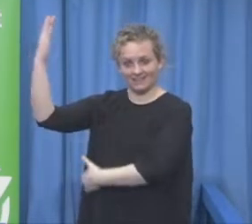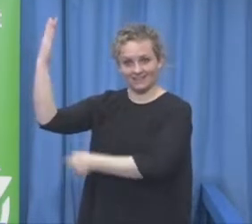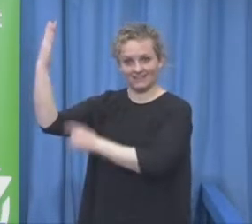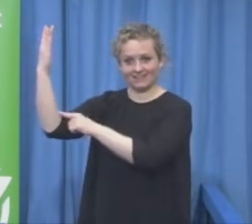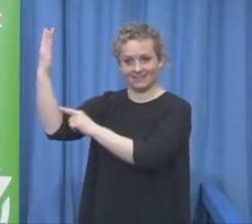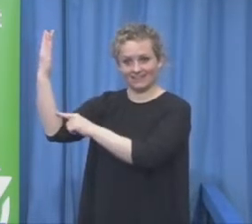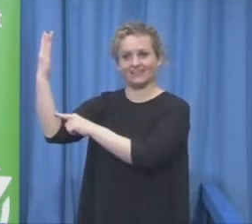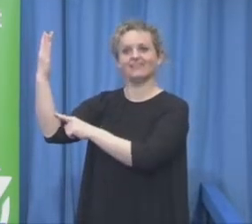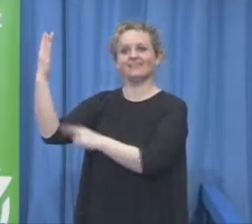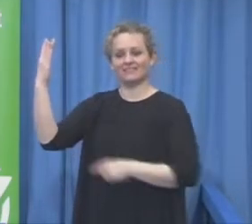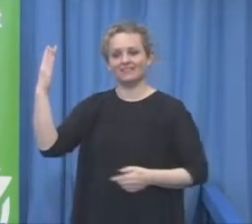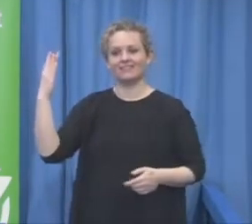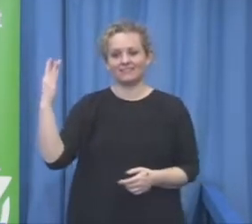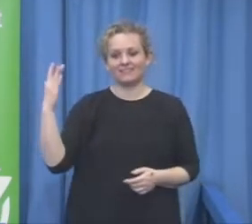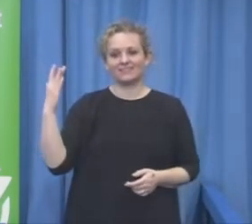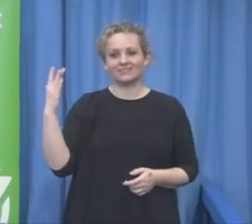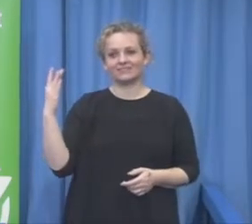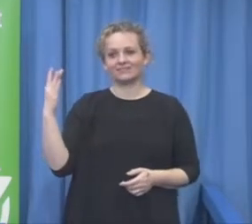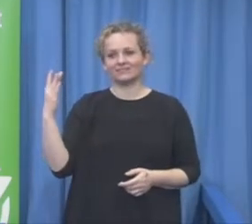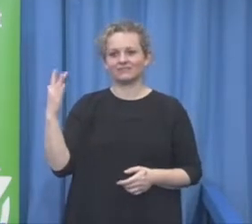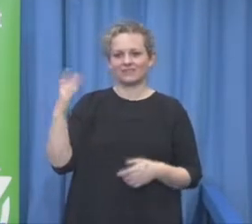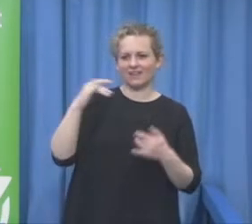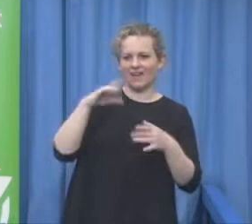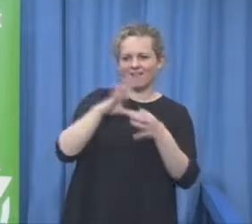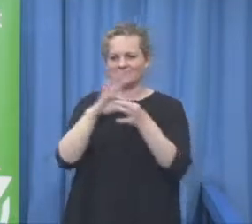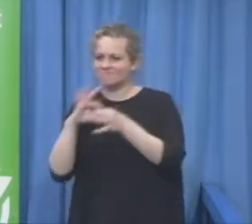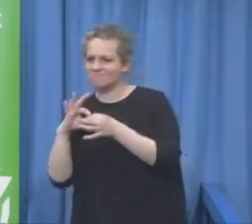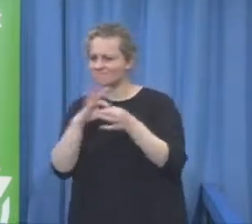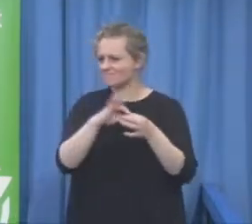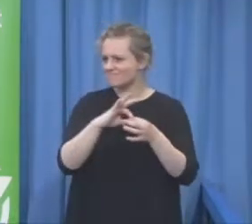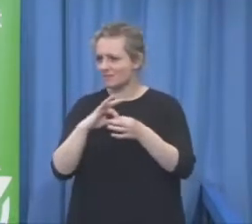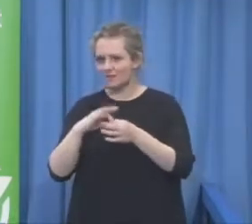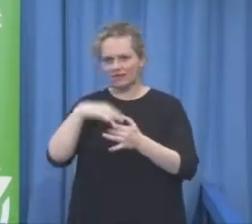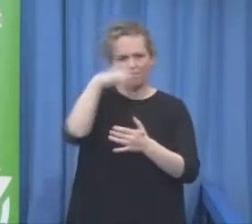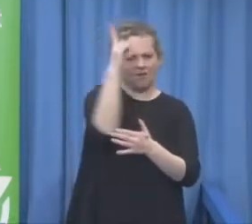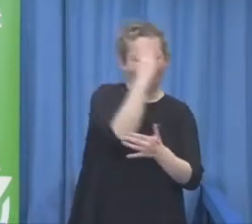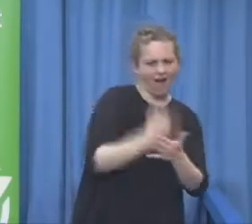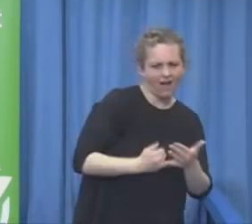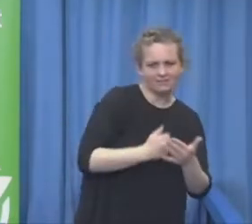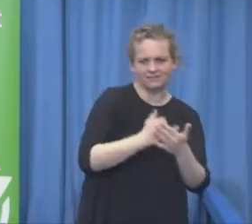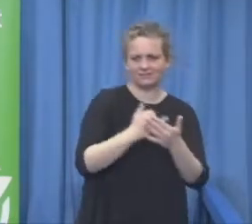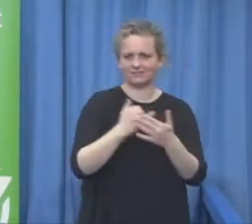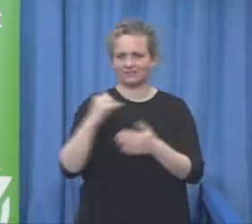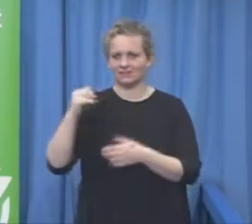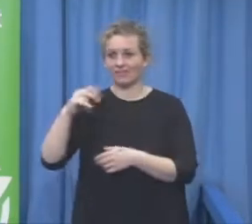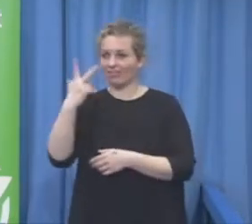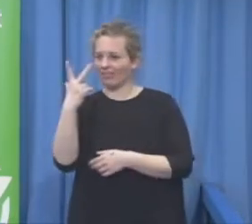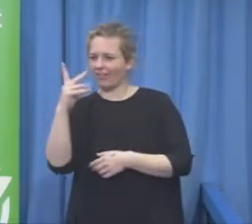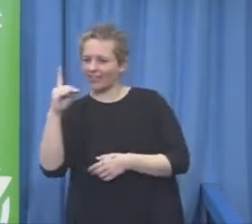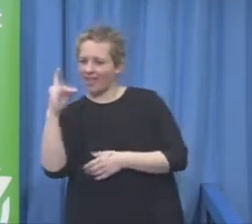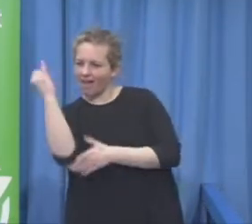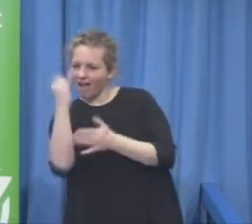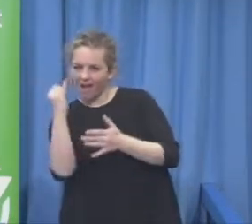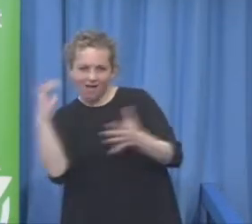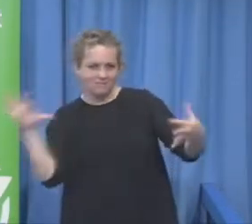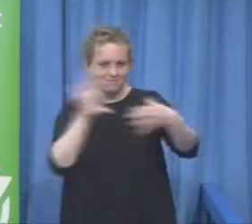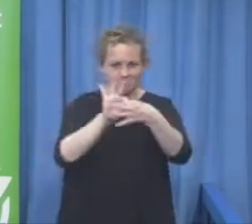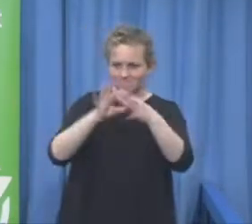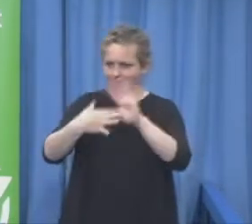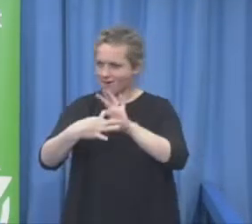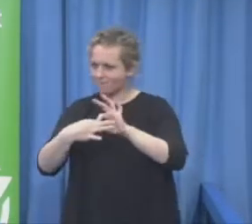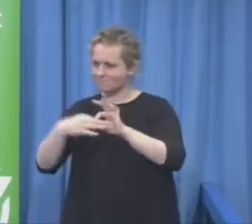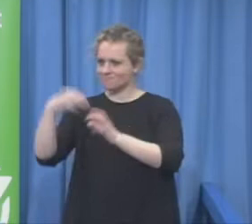painting via 3d printer it is easy to make artificial